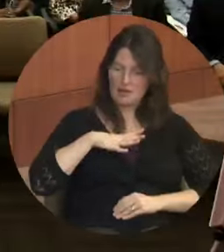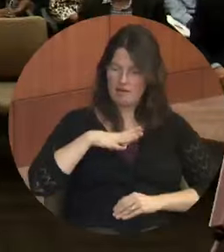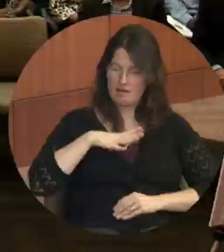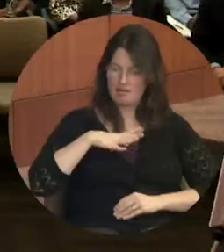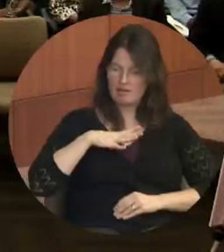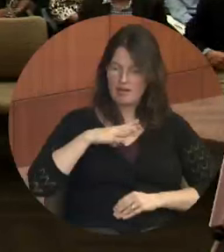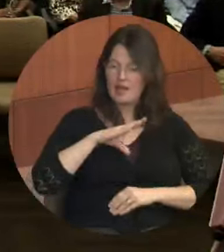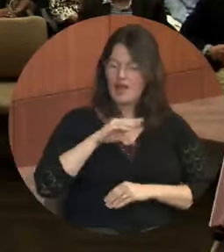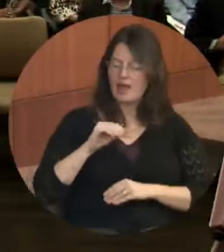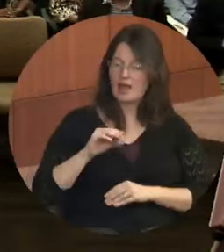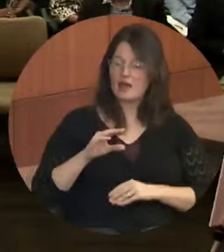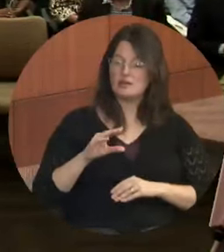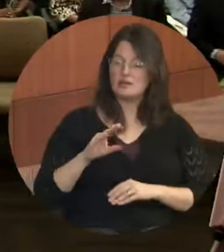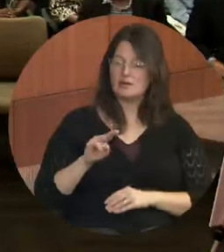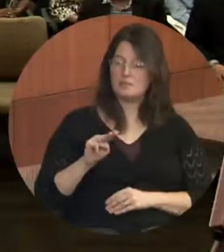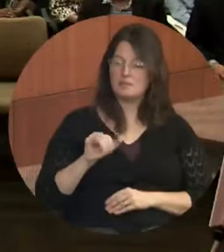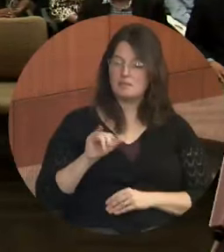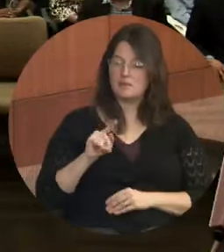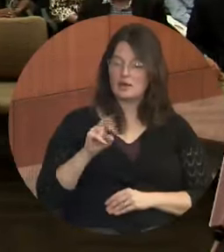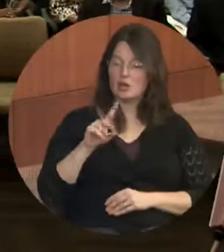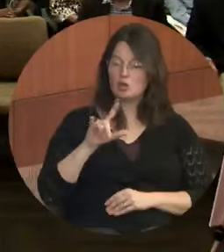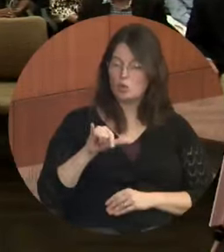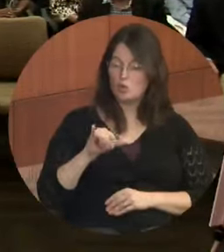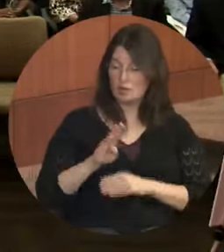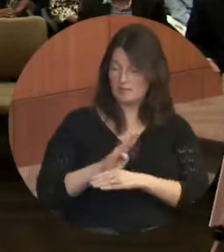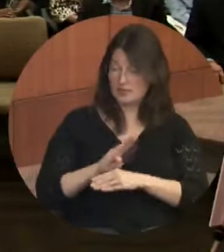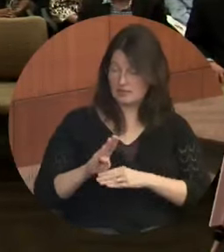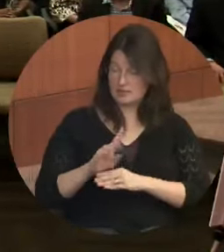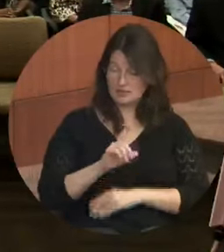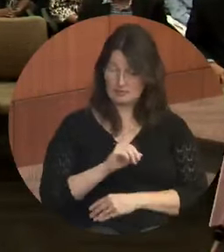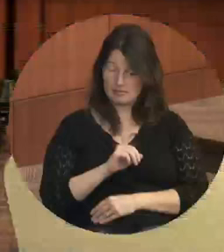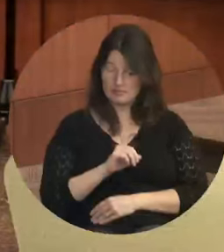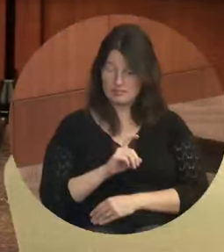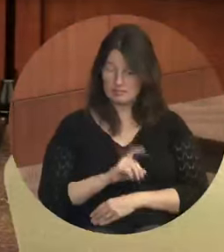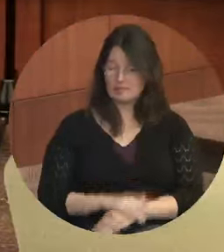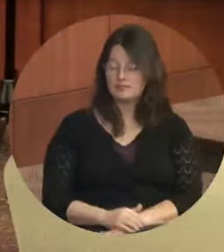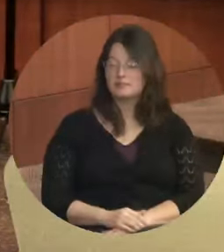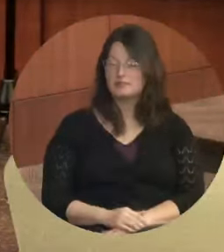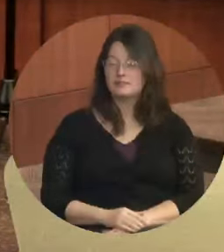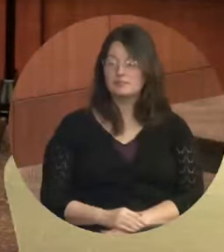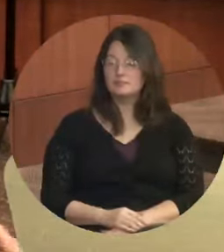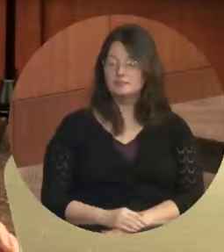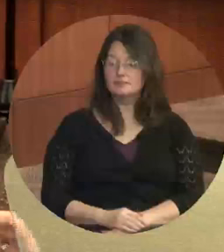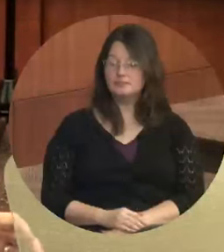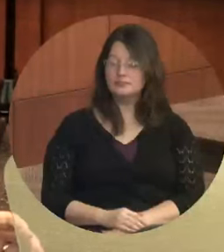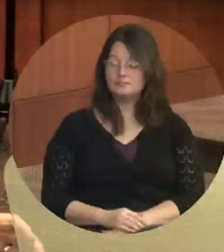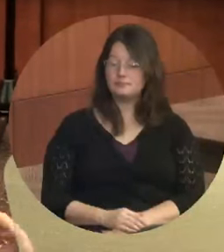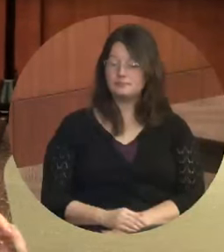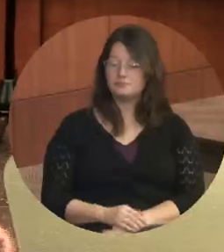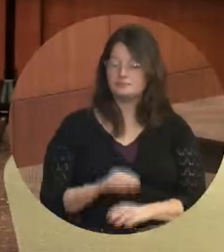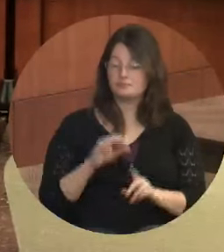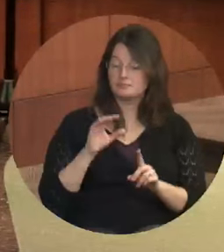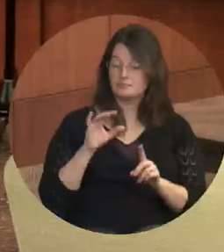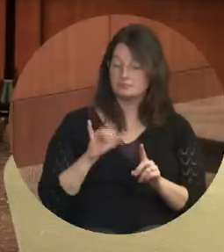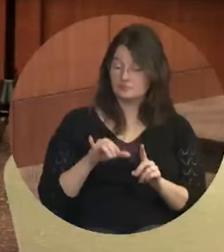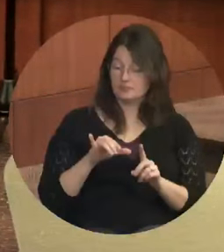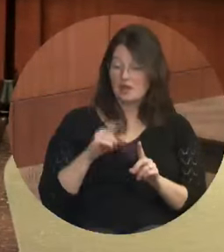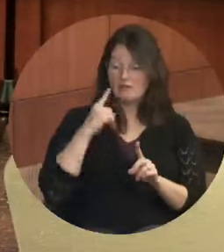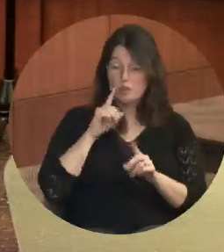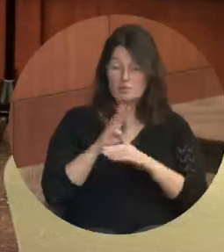Uh, thank you for that question. If you didn't hear it, it's how does the plan affect the growth and development of, of women and minority-owned businesses?